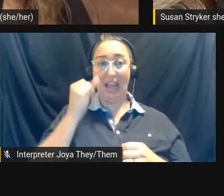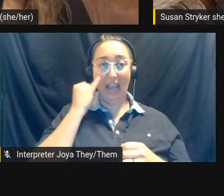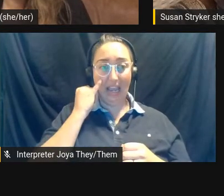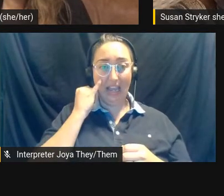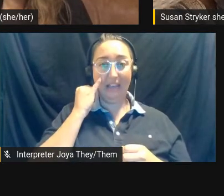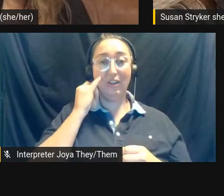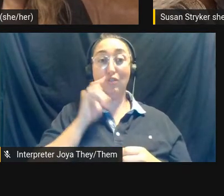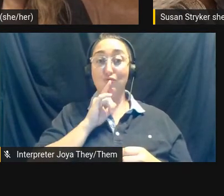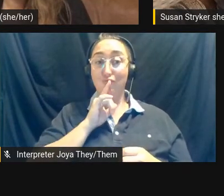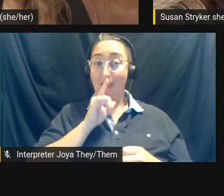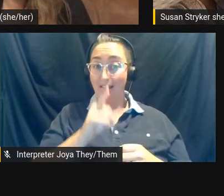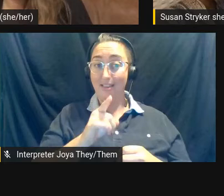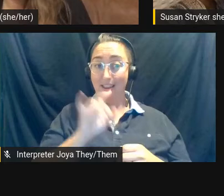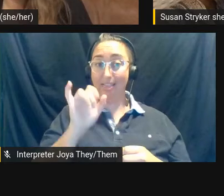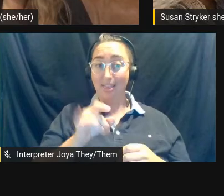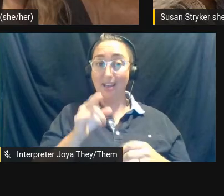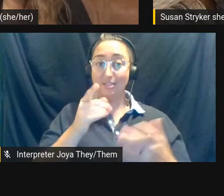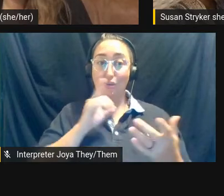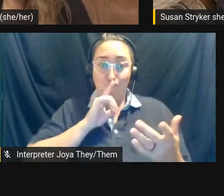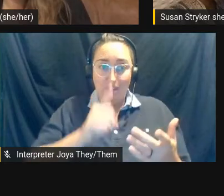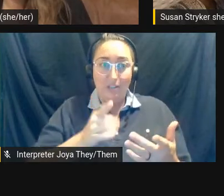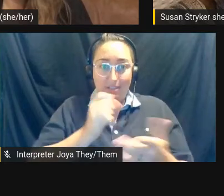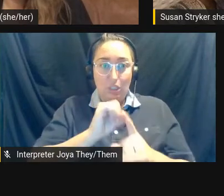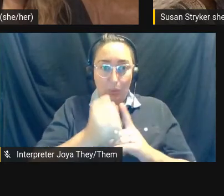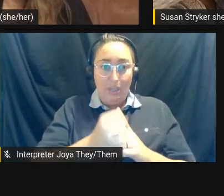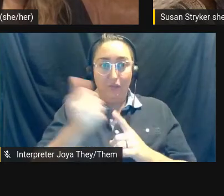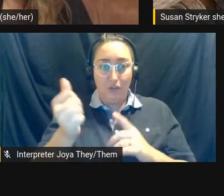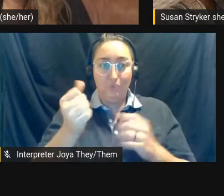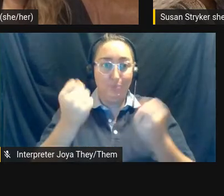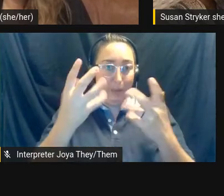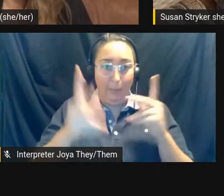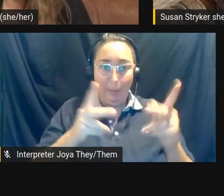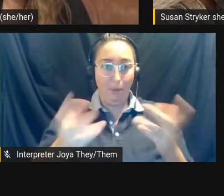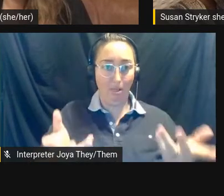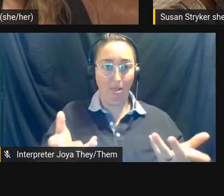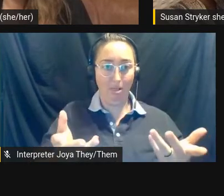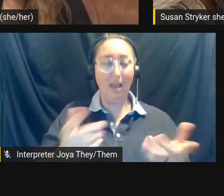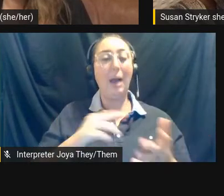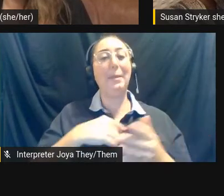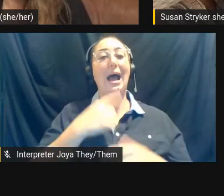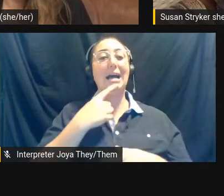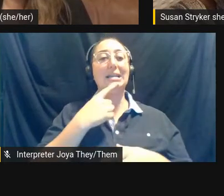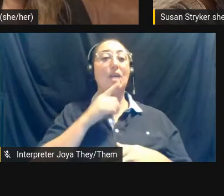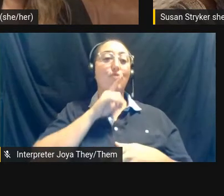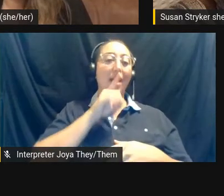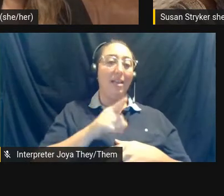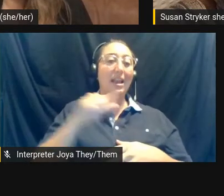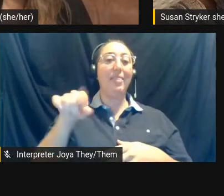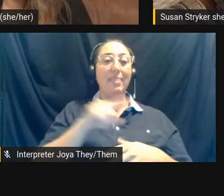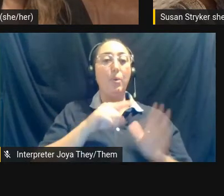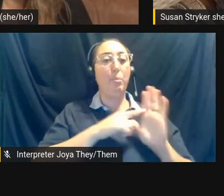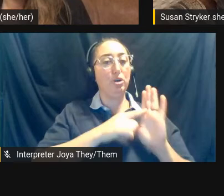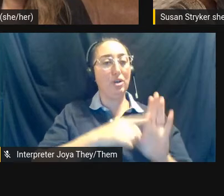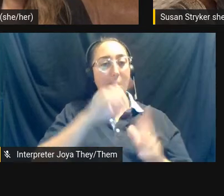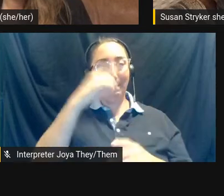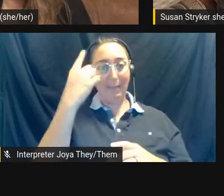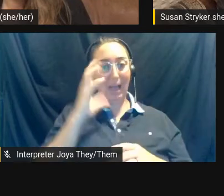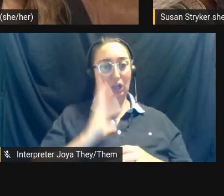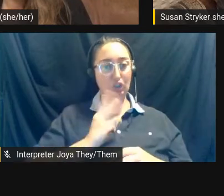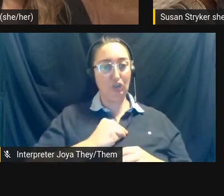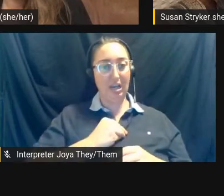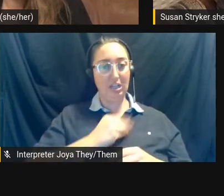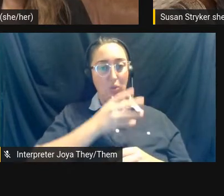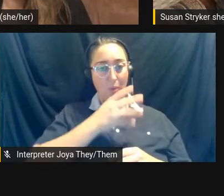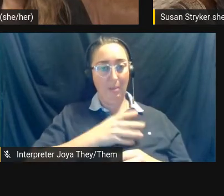actual reality for so many people. When I say reality, I mean, they were portraying black trans women who were